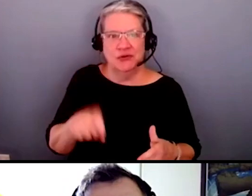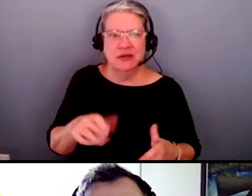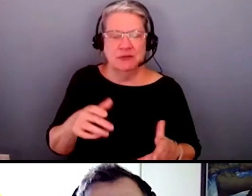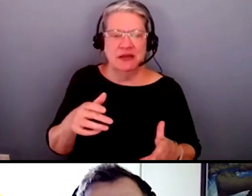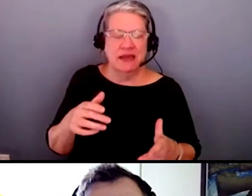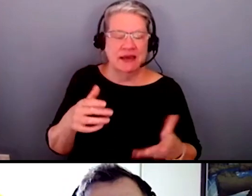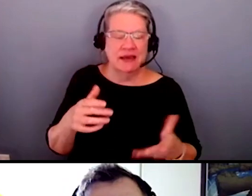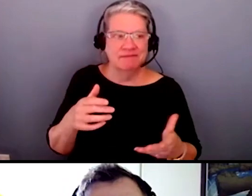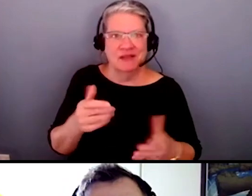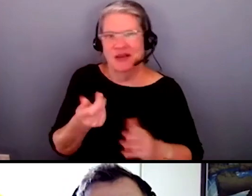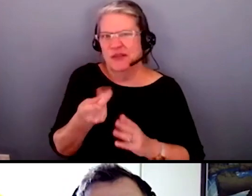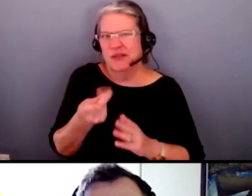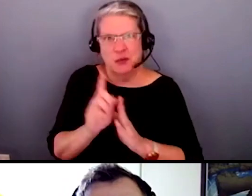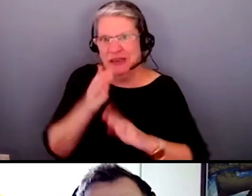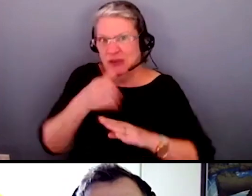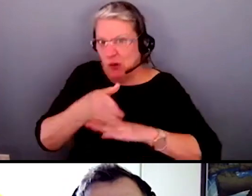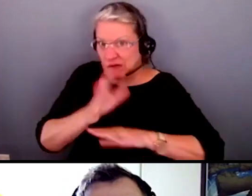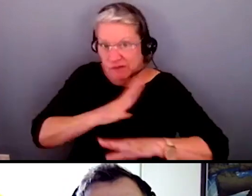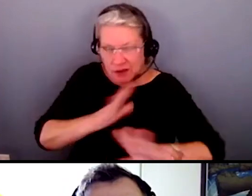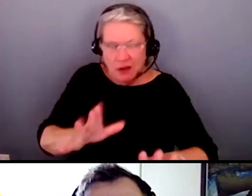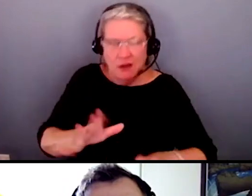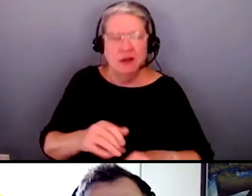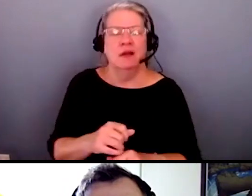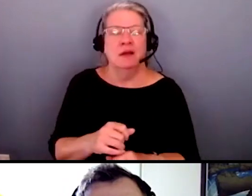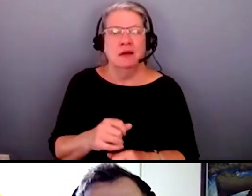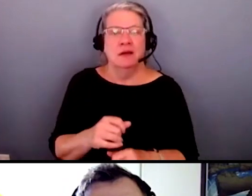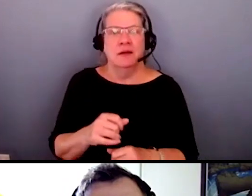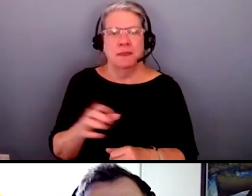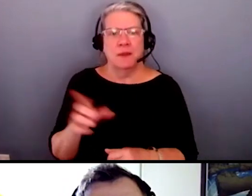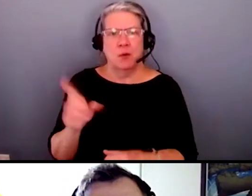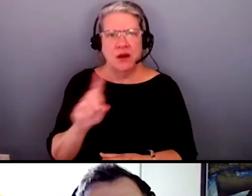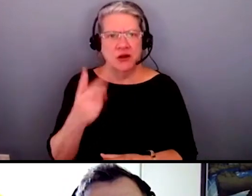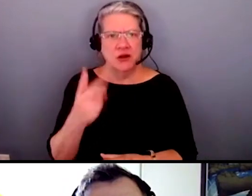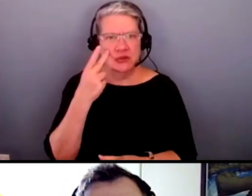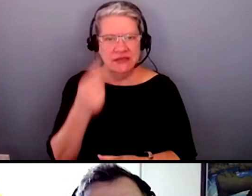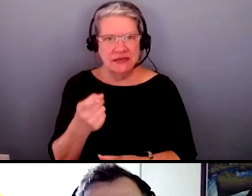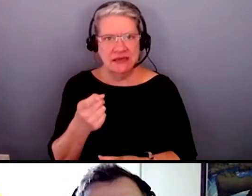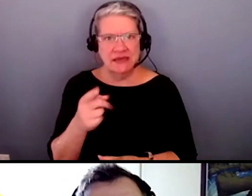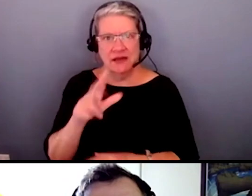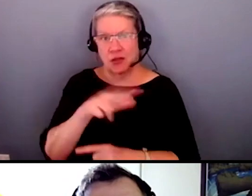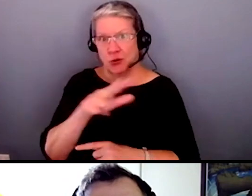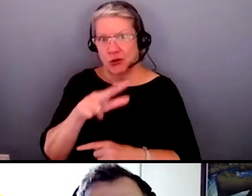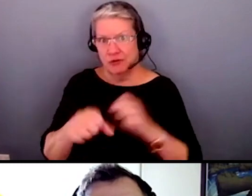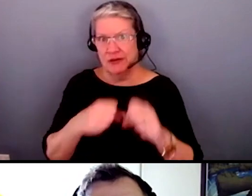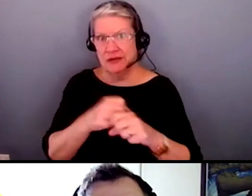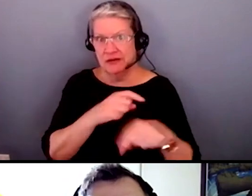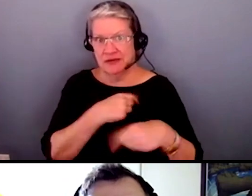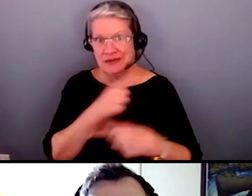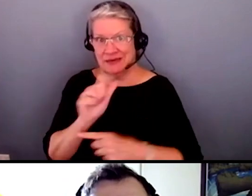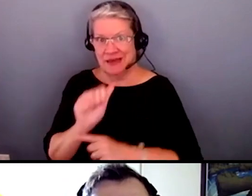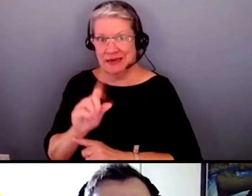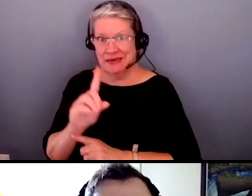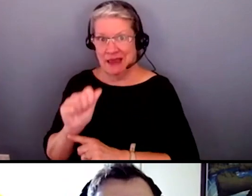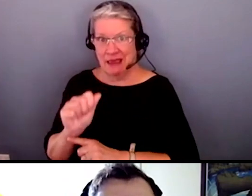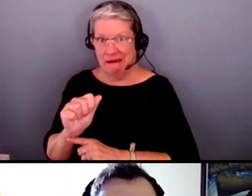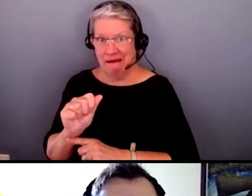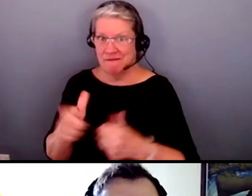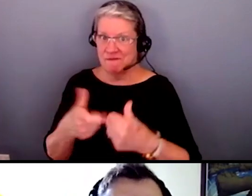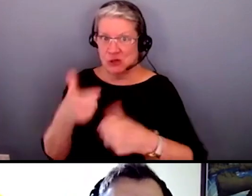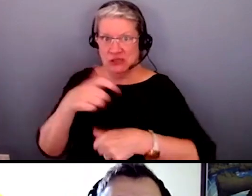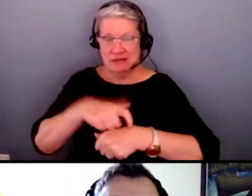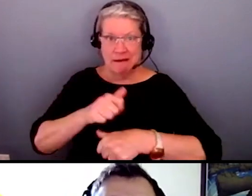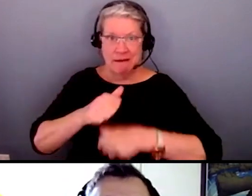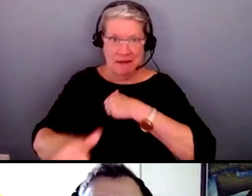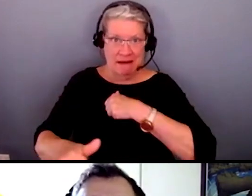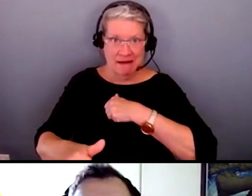can go over by a few minutes. Um, was where do you see, you know, 33 years since the original passage of the ADA,